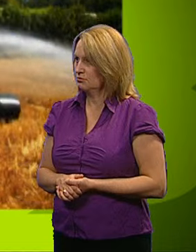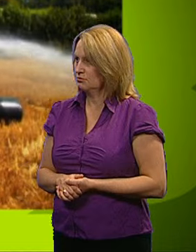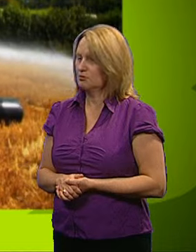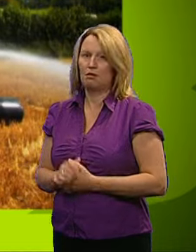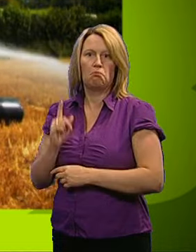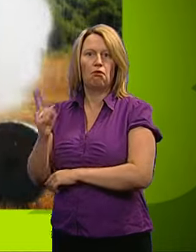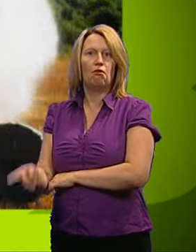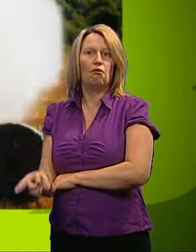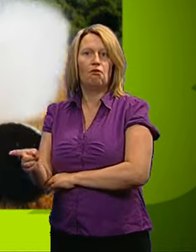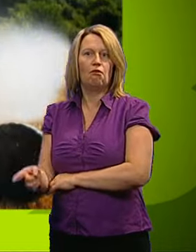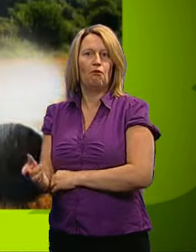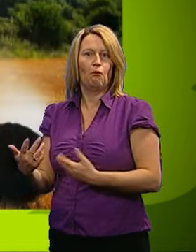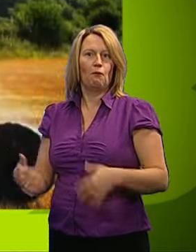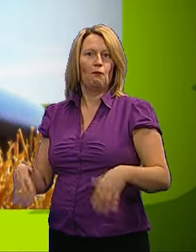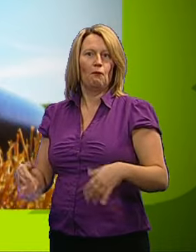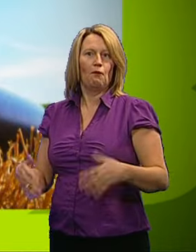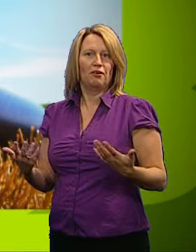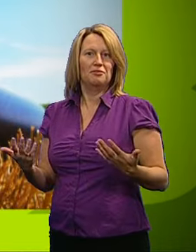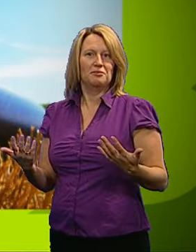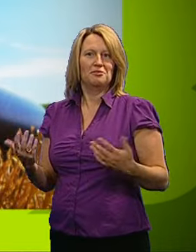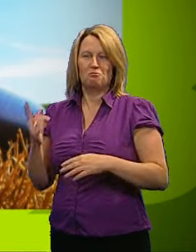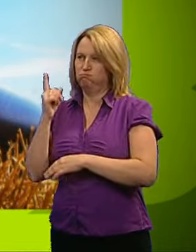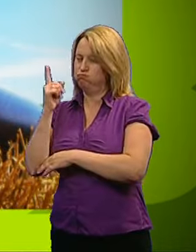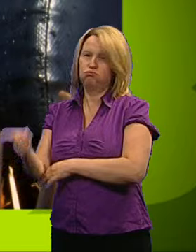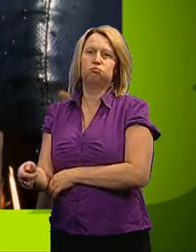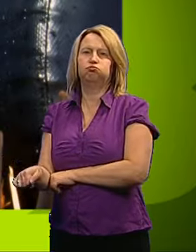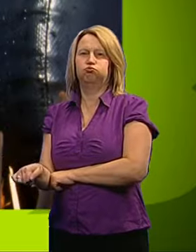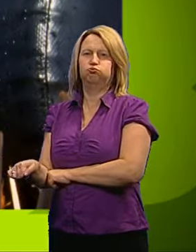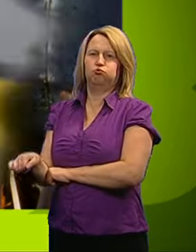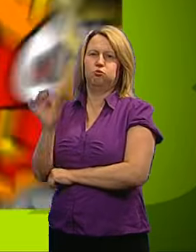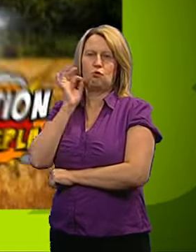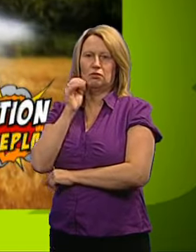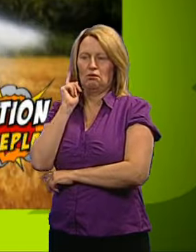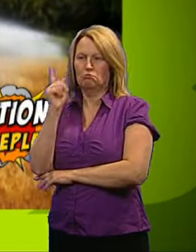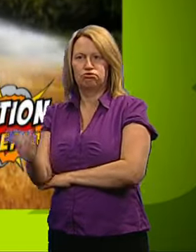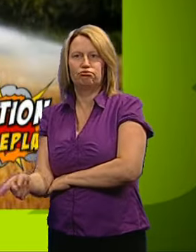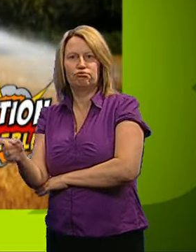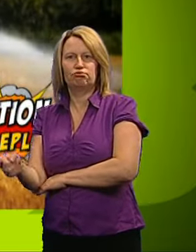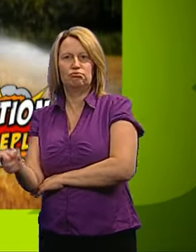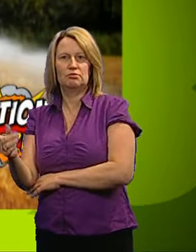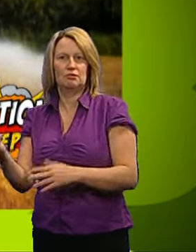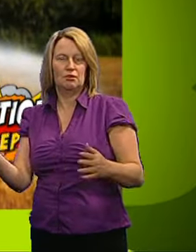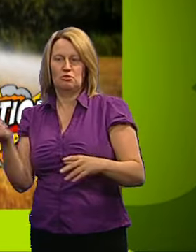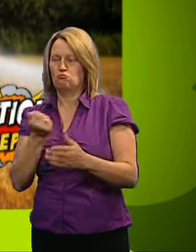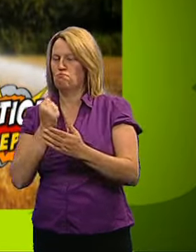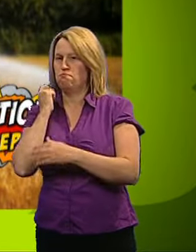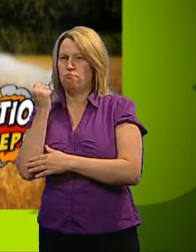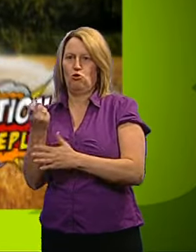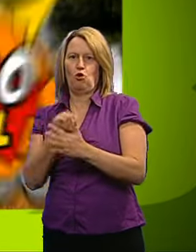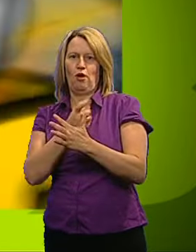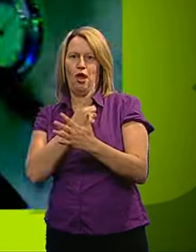And with the greatest of ease and a whole lot of water, the punch bag is finally knocked to the ground. It's a knockout.